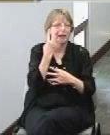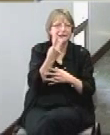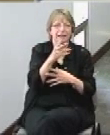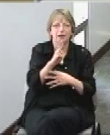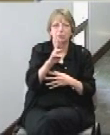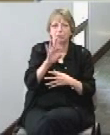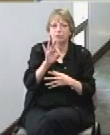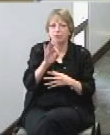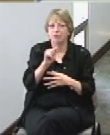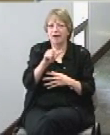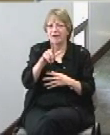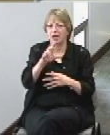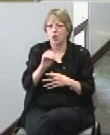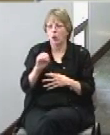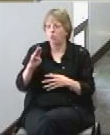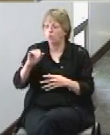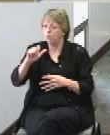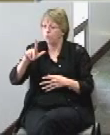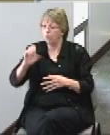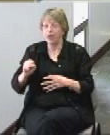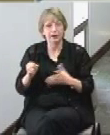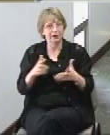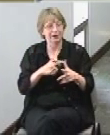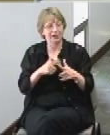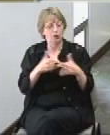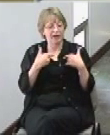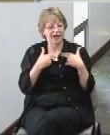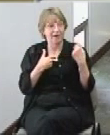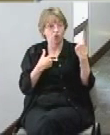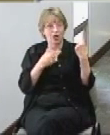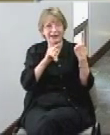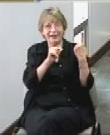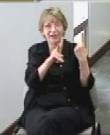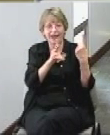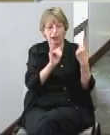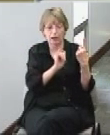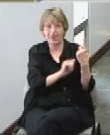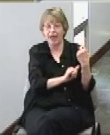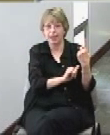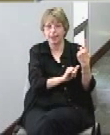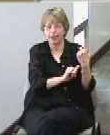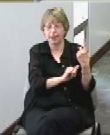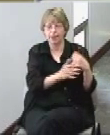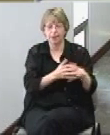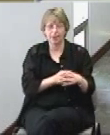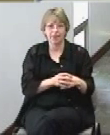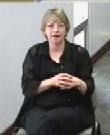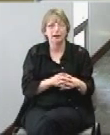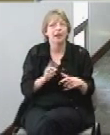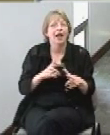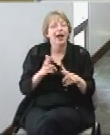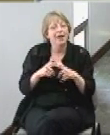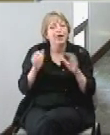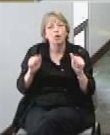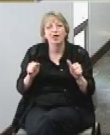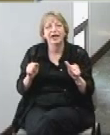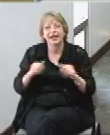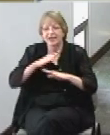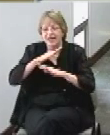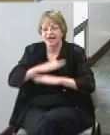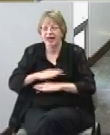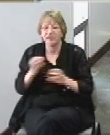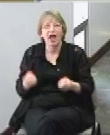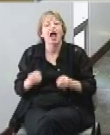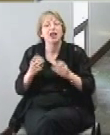Bills we'll be able to put one TV on that game so we can accommodate a lot